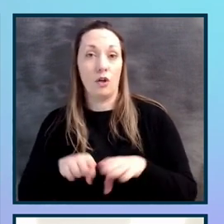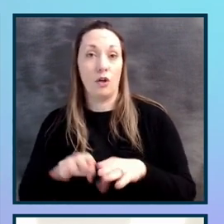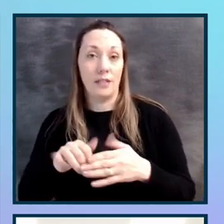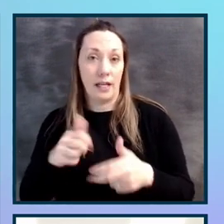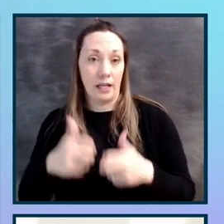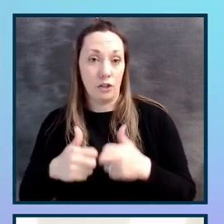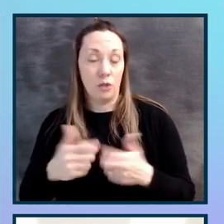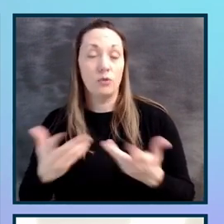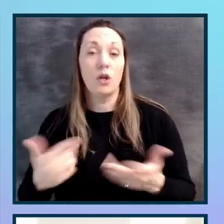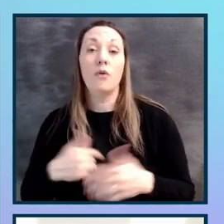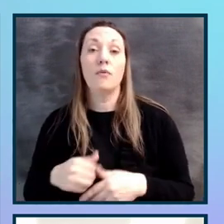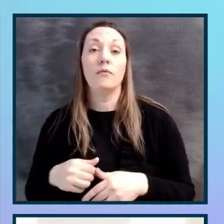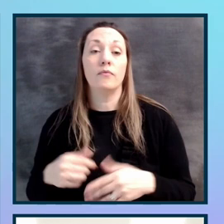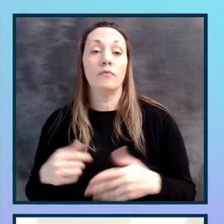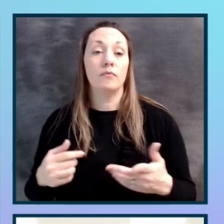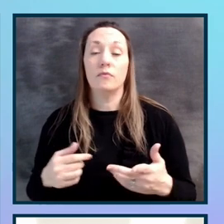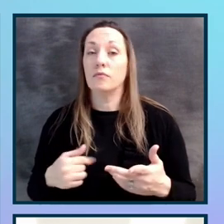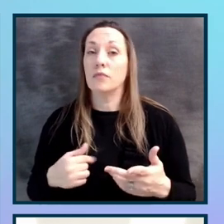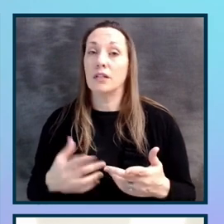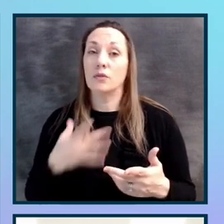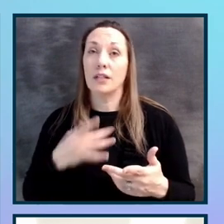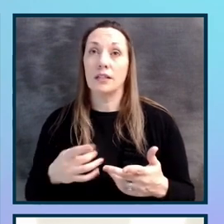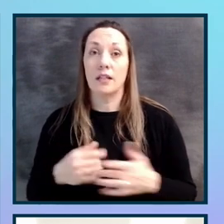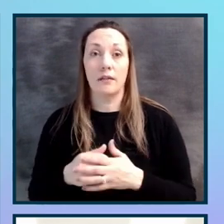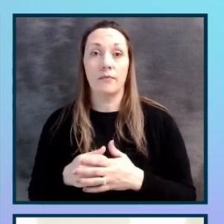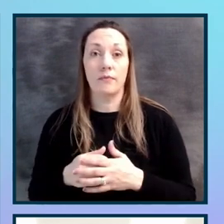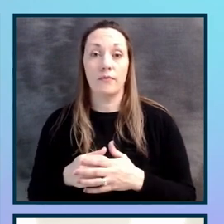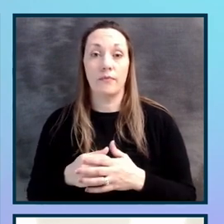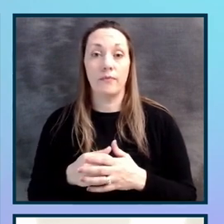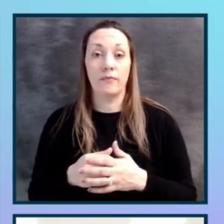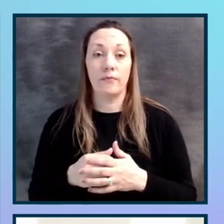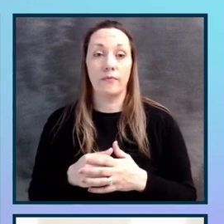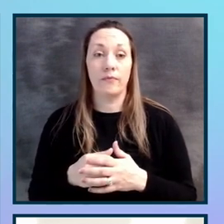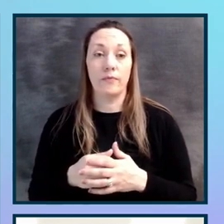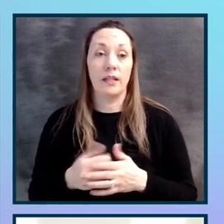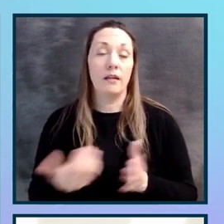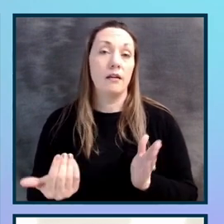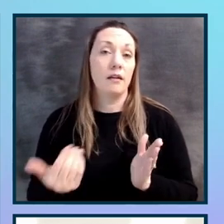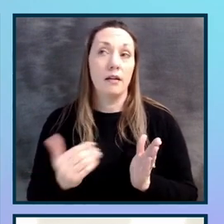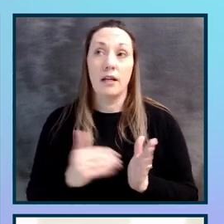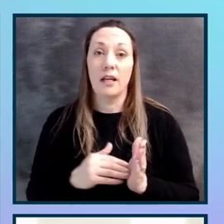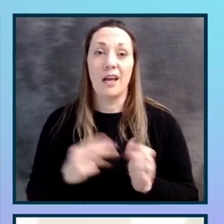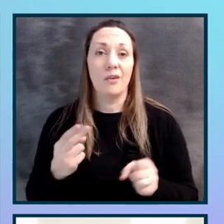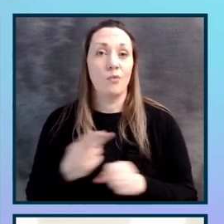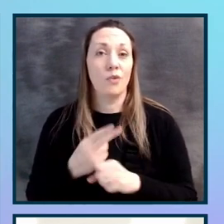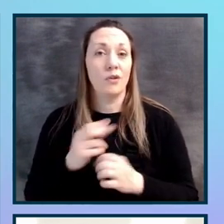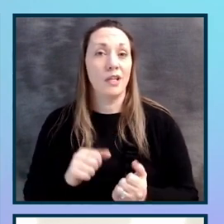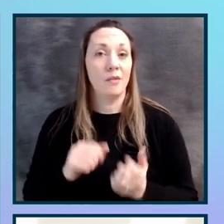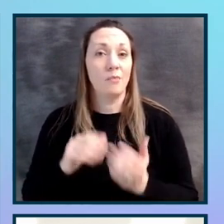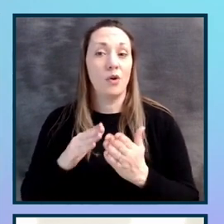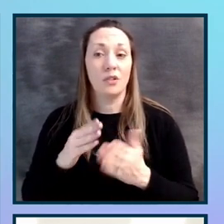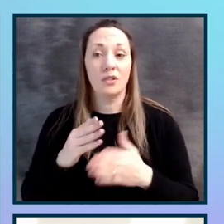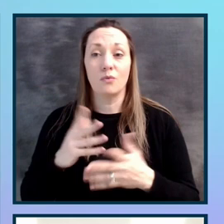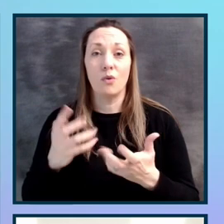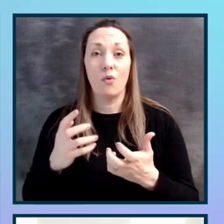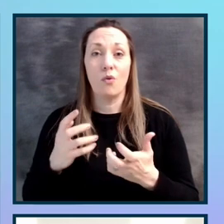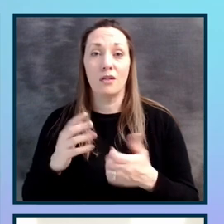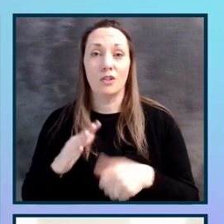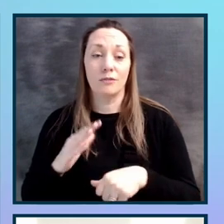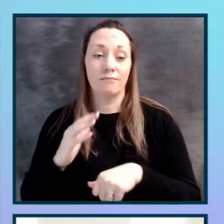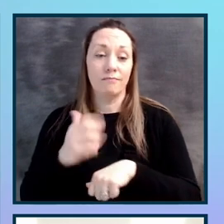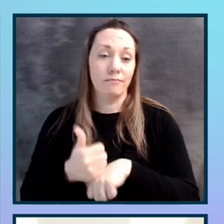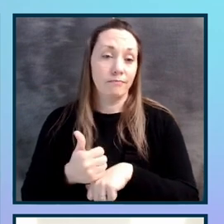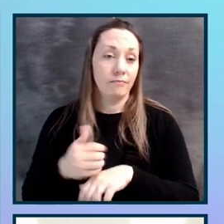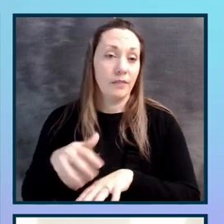Yeah. So just ensuring, like I say, that we're not introducing any new one. And as say, we went for this approach with the end goal to implement this fully into